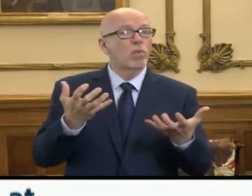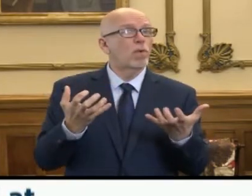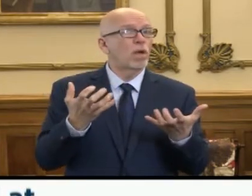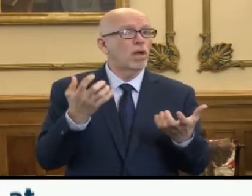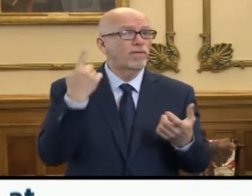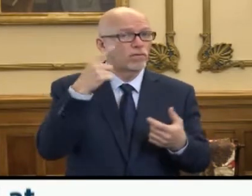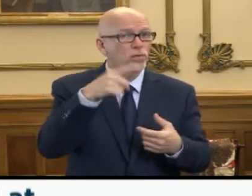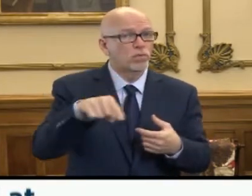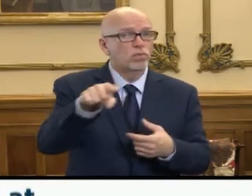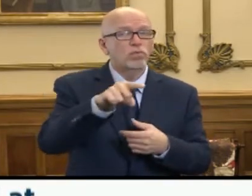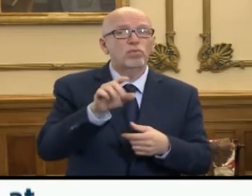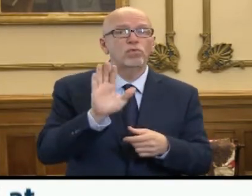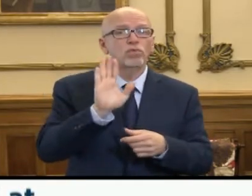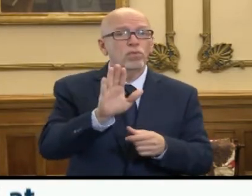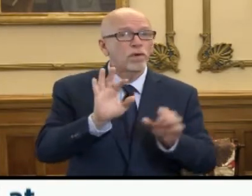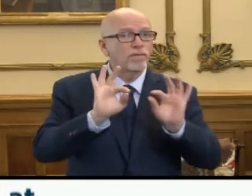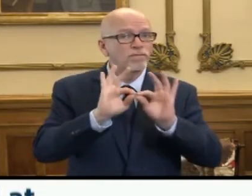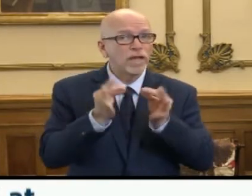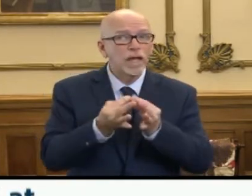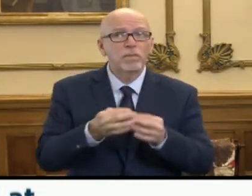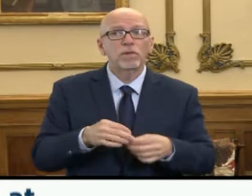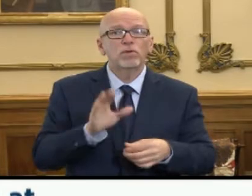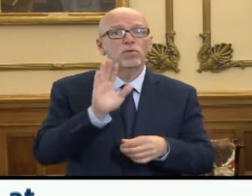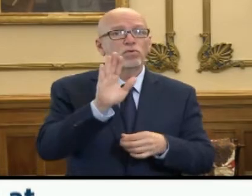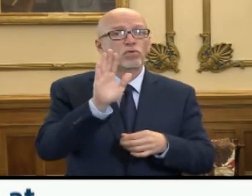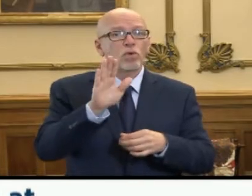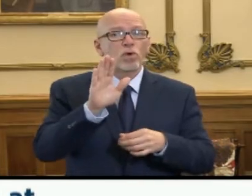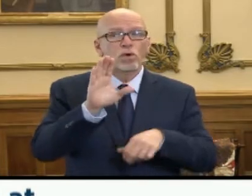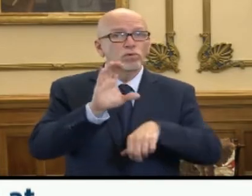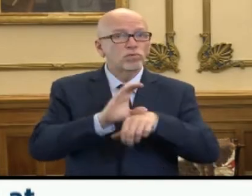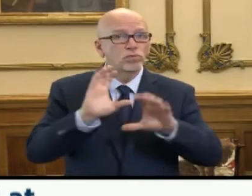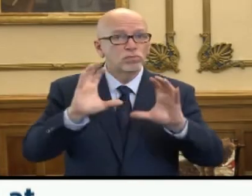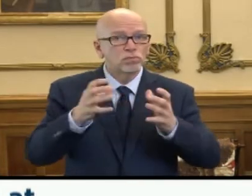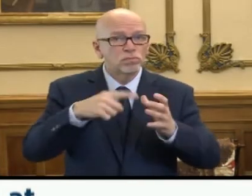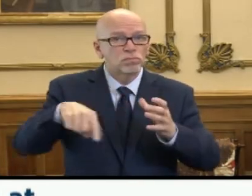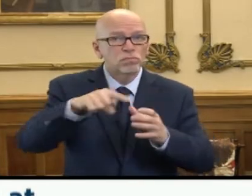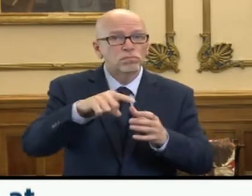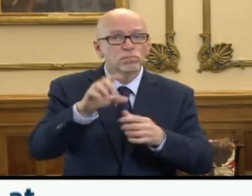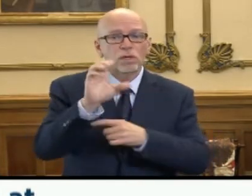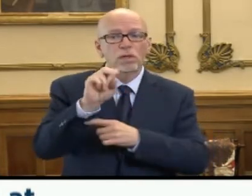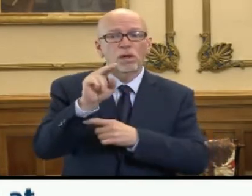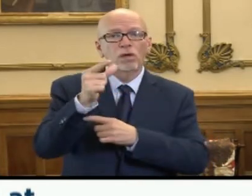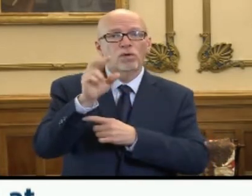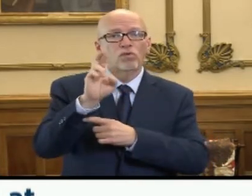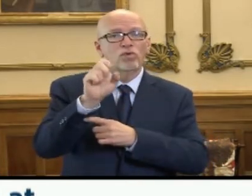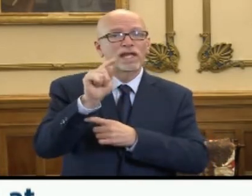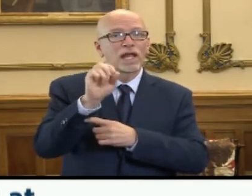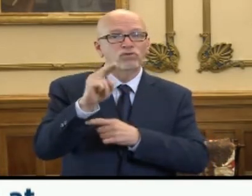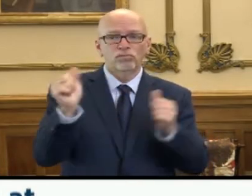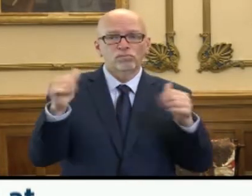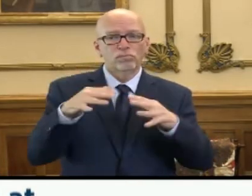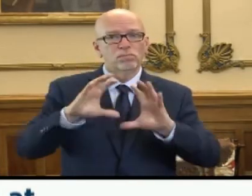family, for your congregation, the very definition of the word congregation